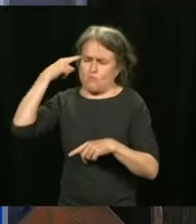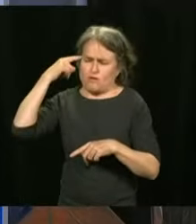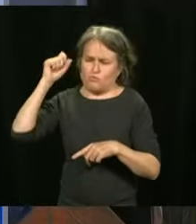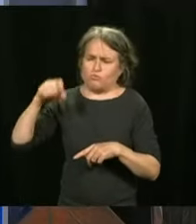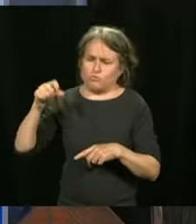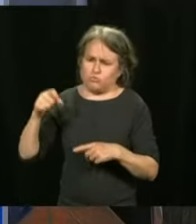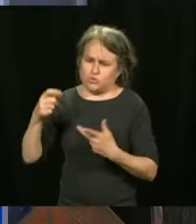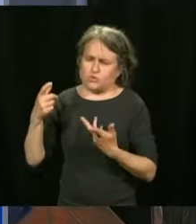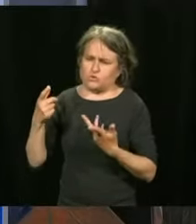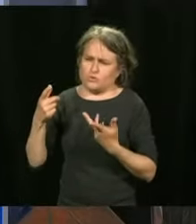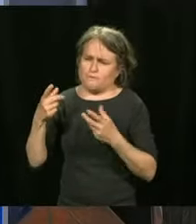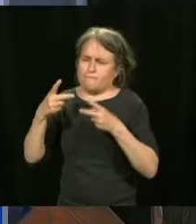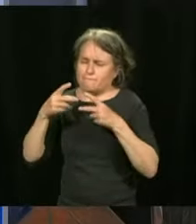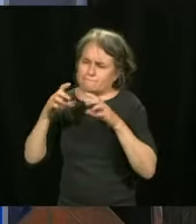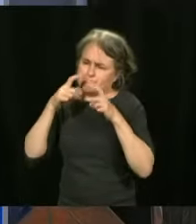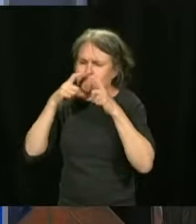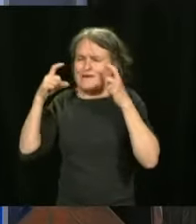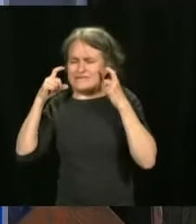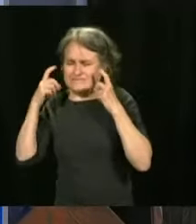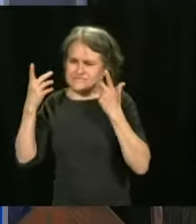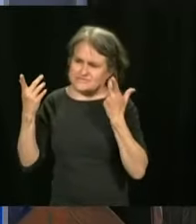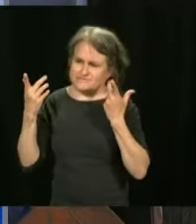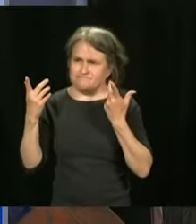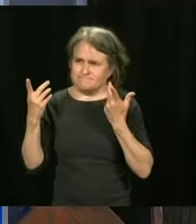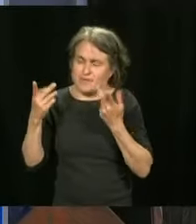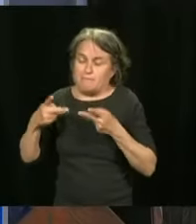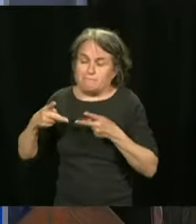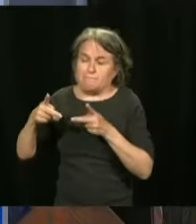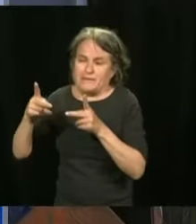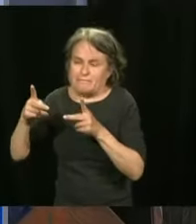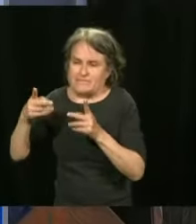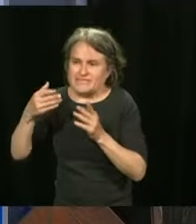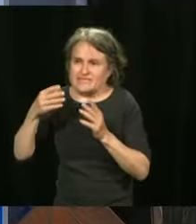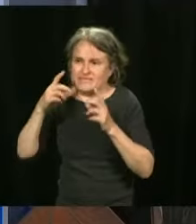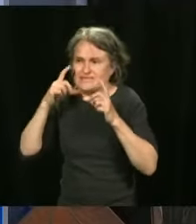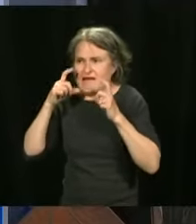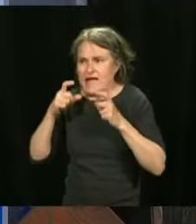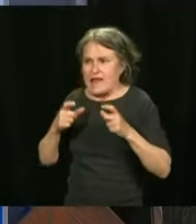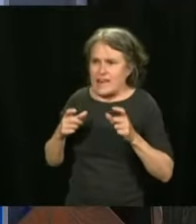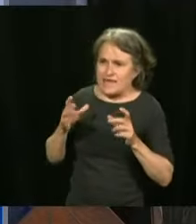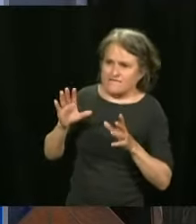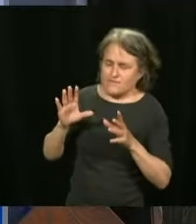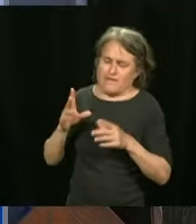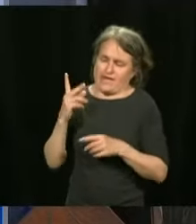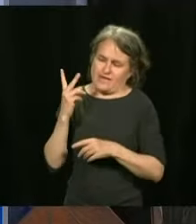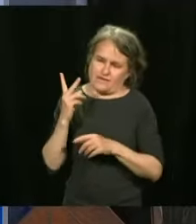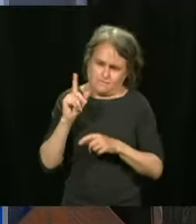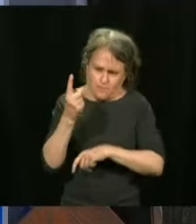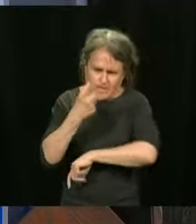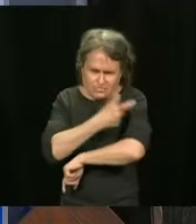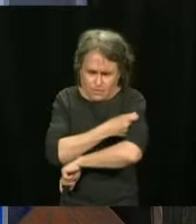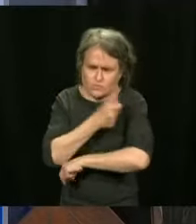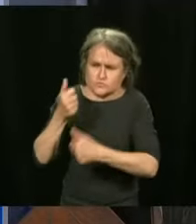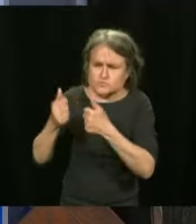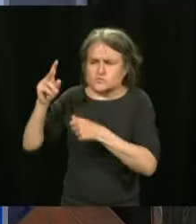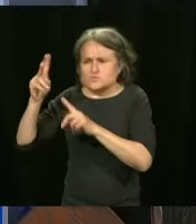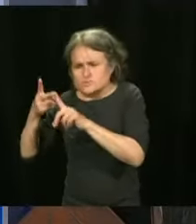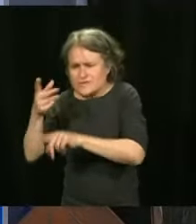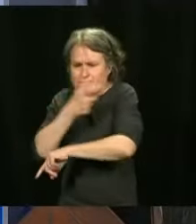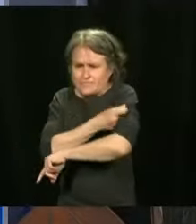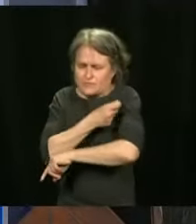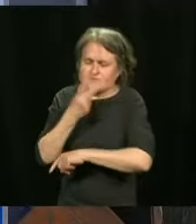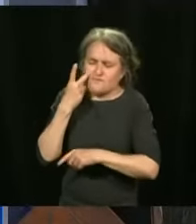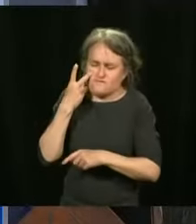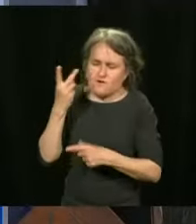measures. Does that mean that we will remove the mask before having two doses? It remains to be seen. It'll depend on the situation and the control of